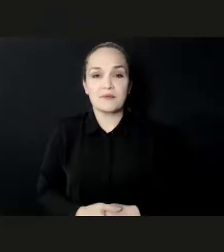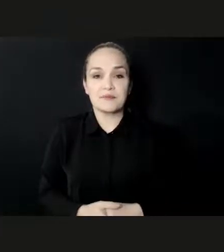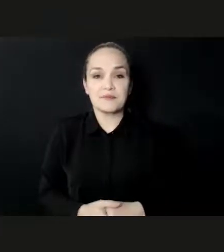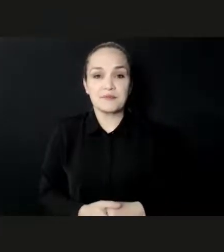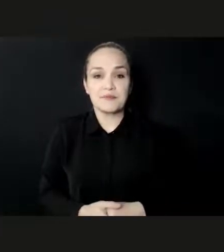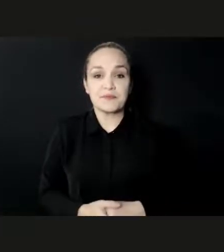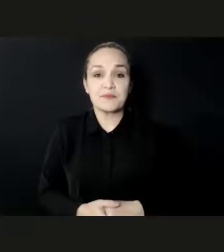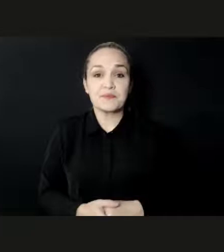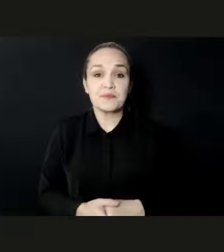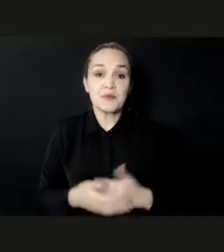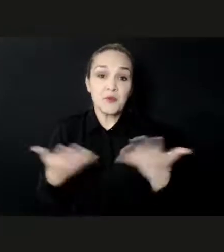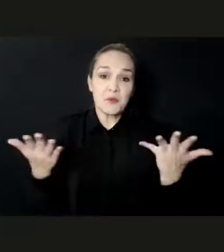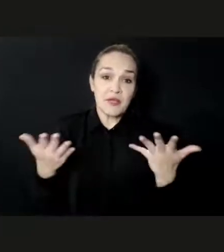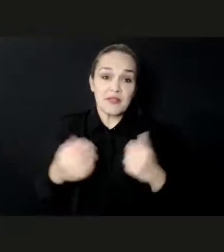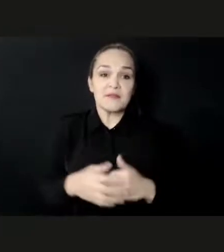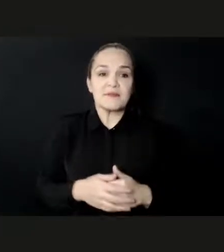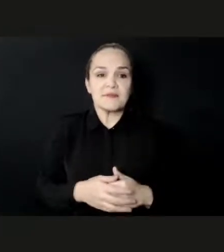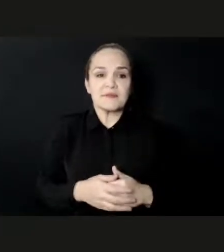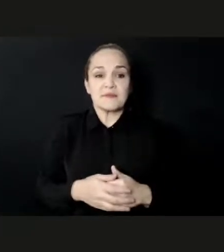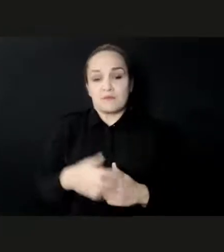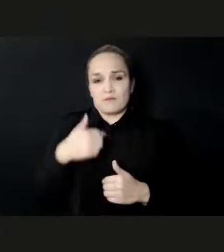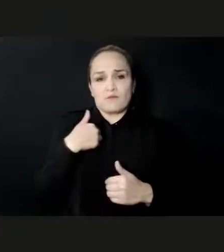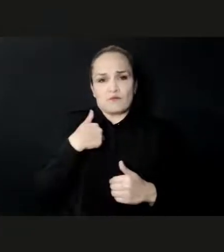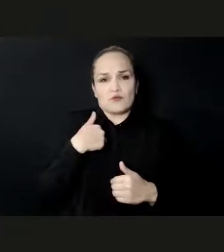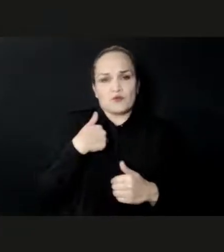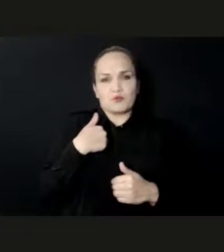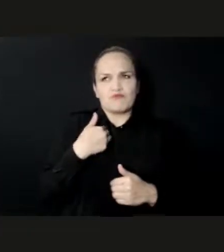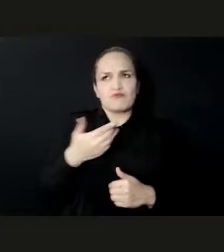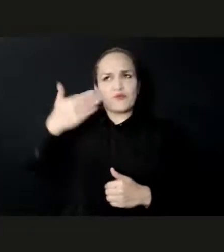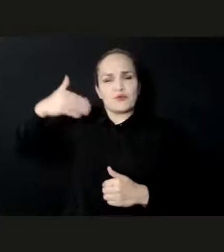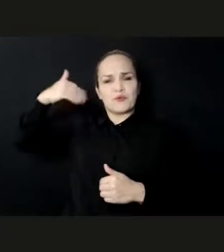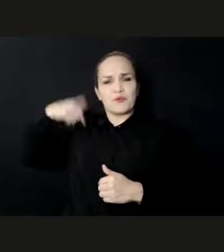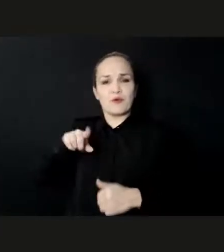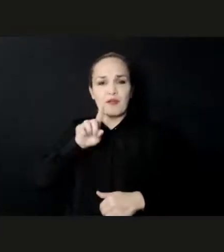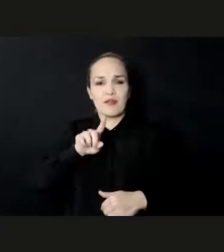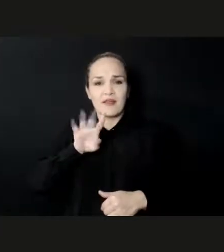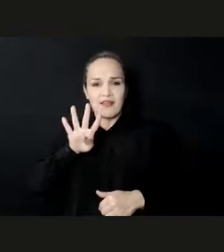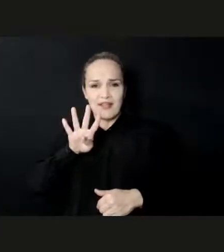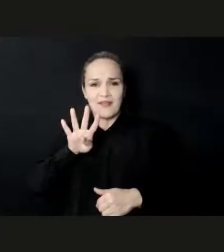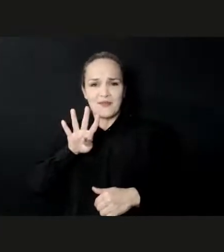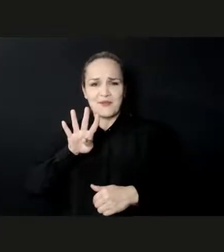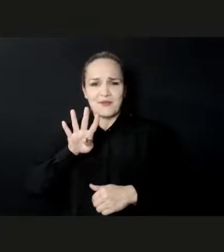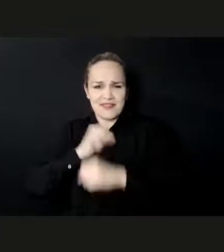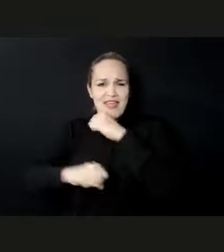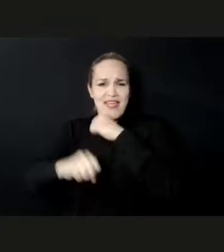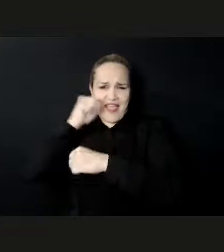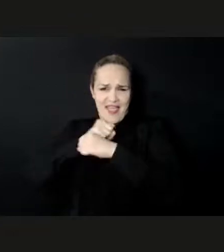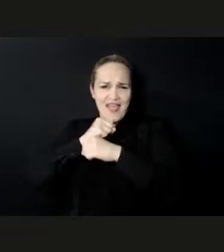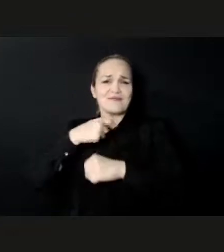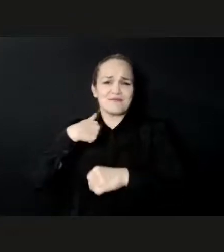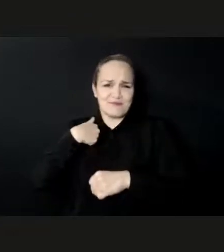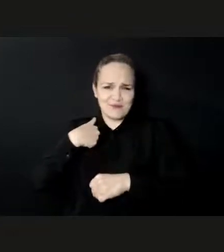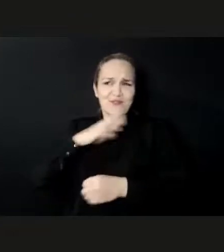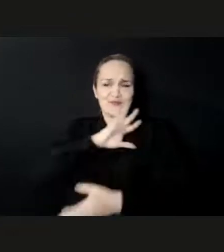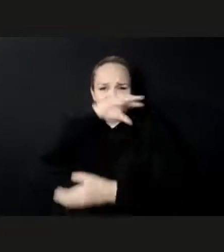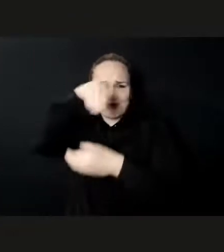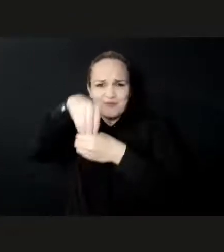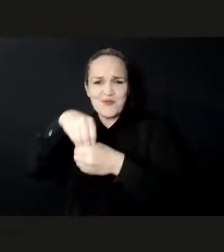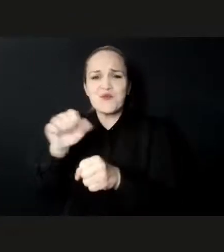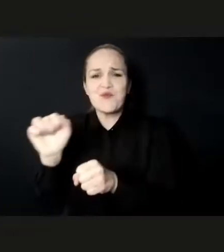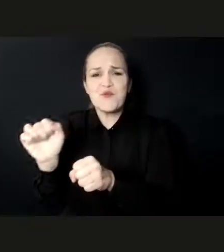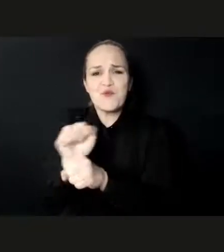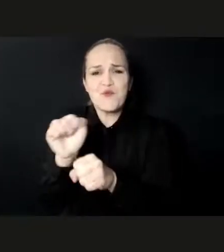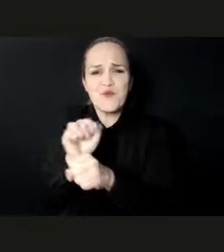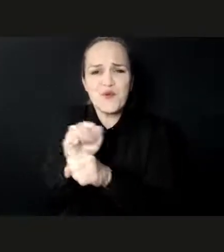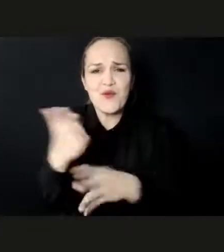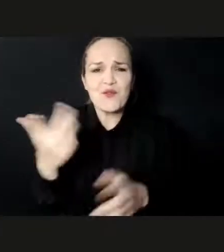the permanent mission about 14 years ago, and I remember very lively debates at the Intergovernmental Committee of